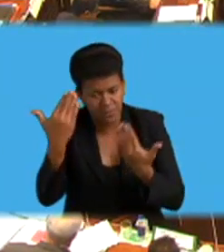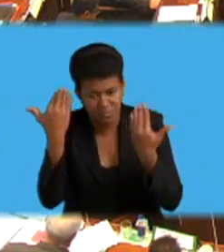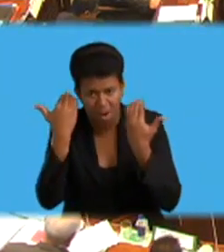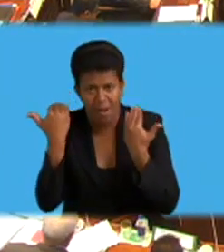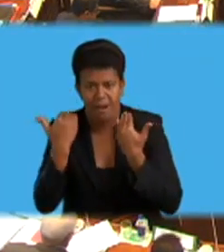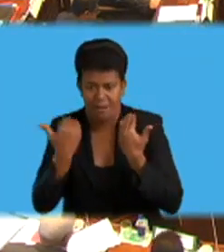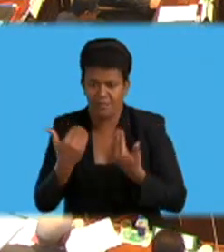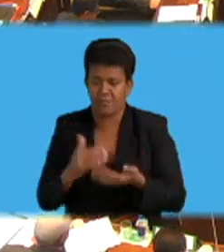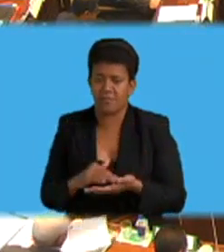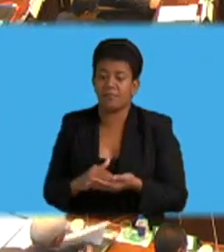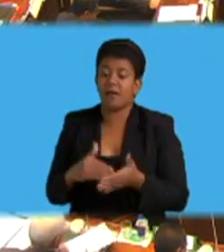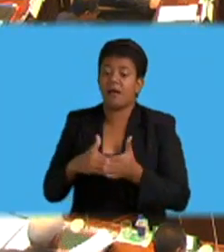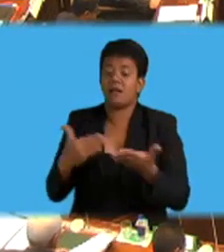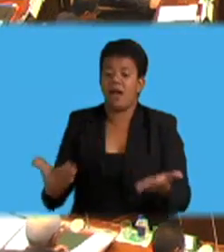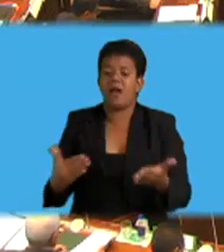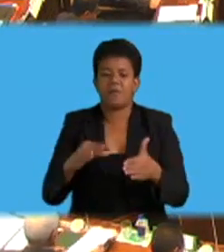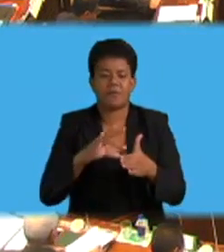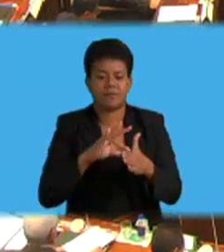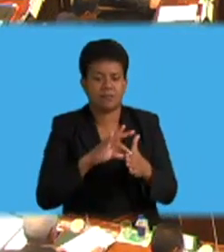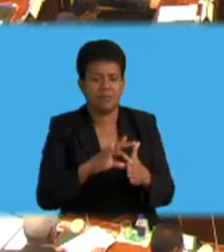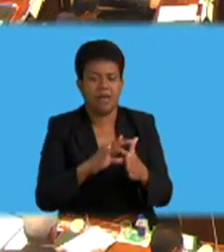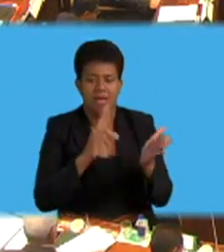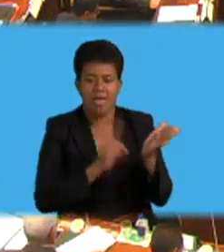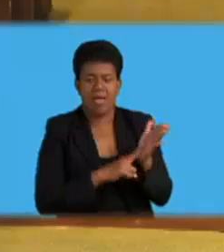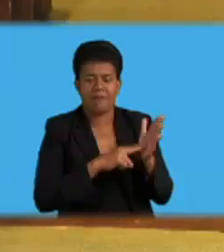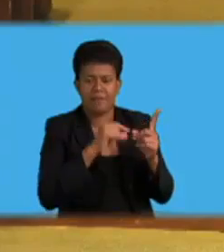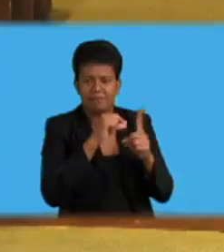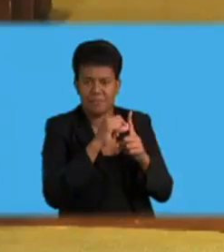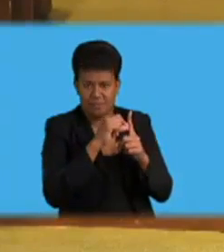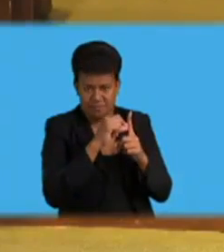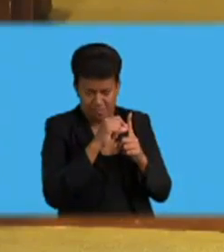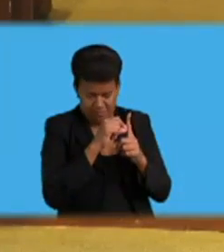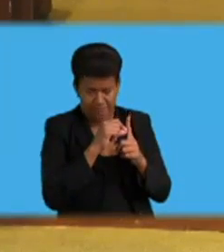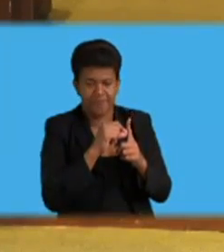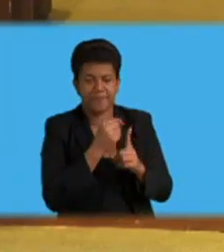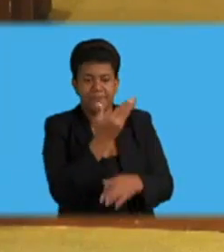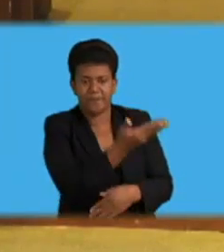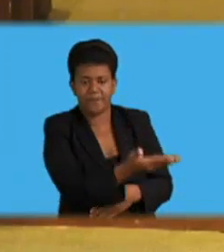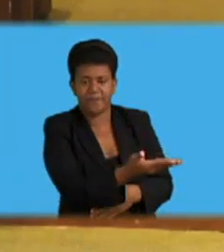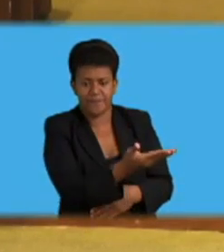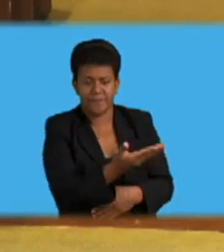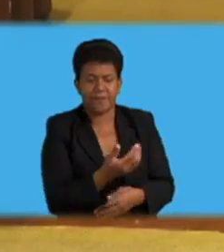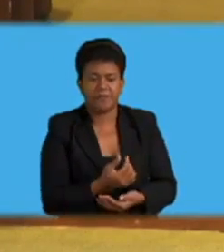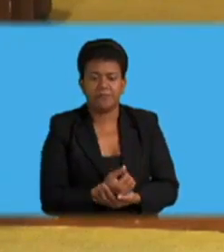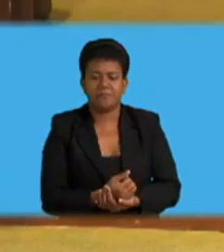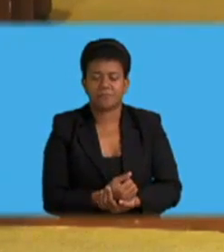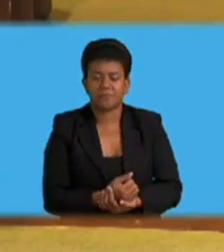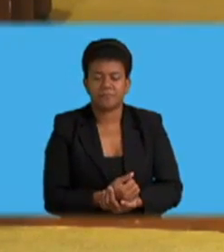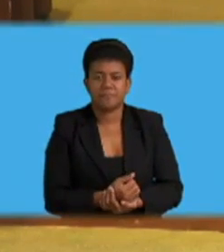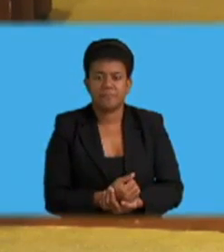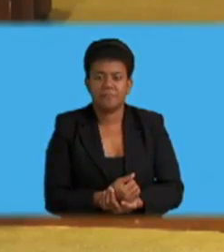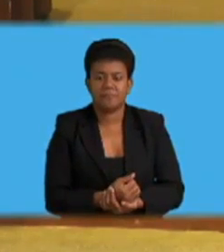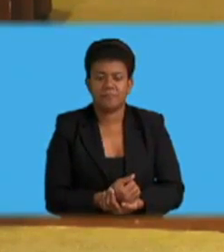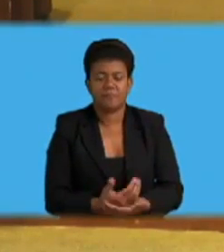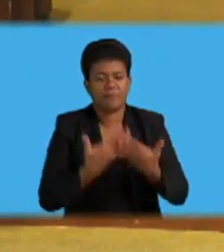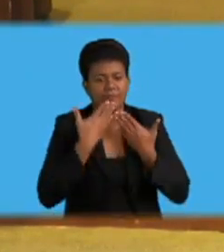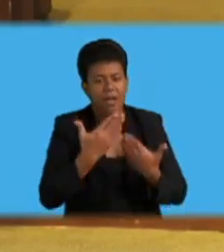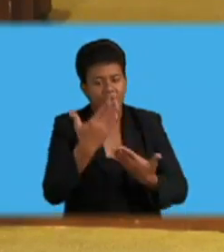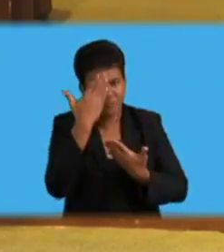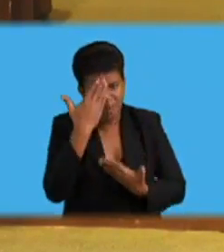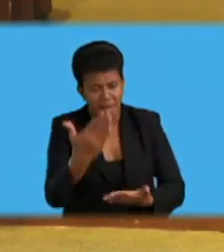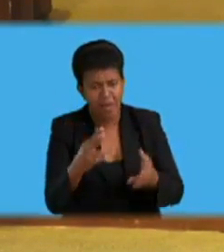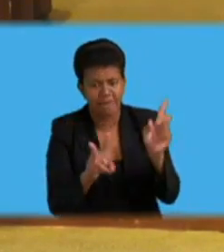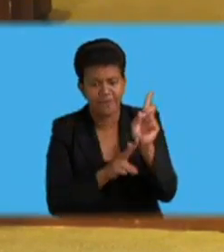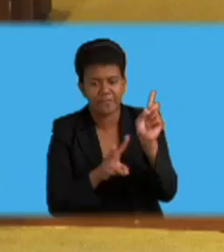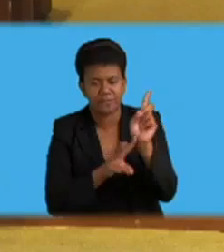the leader of NFP or his designation. Thank you, honorable deputy speaker. I thank